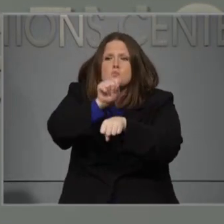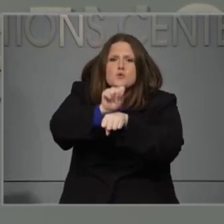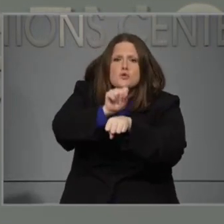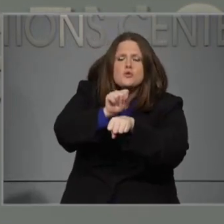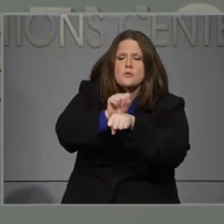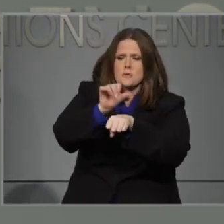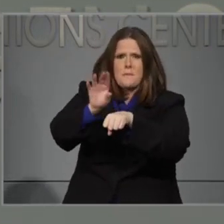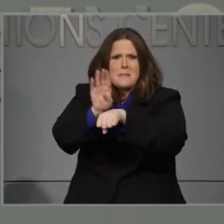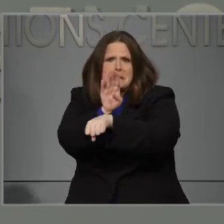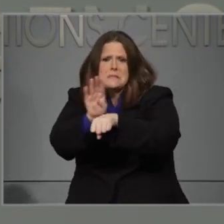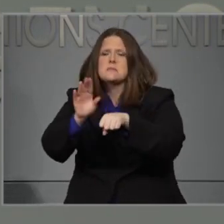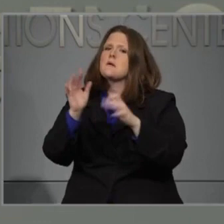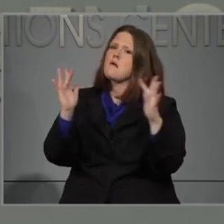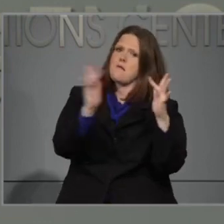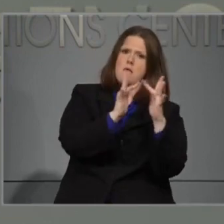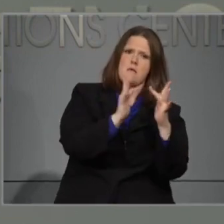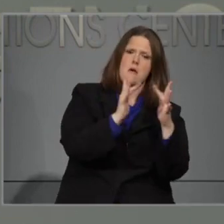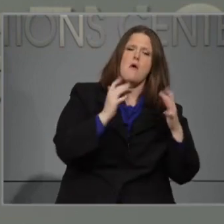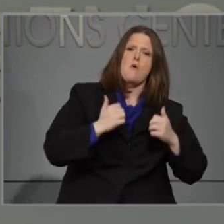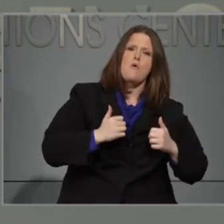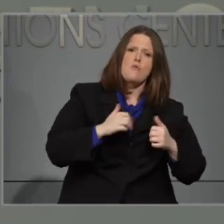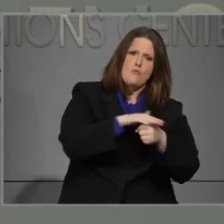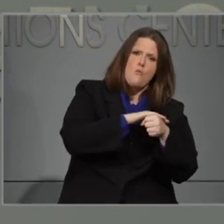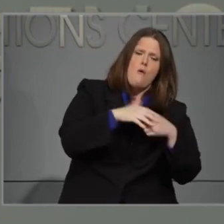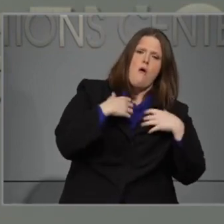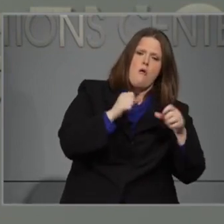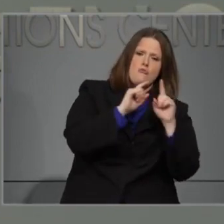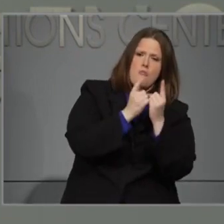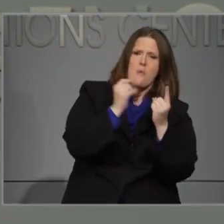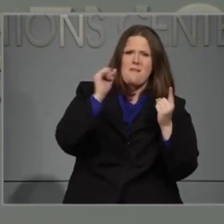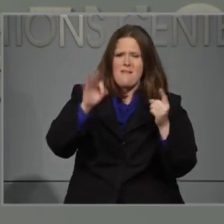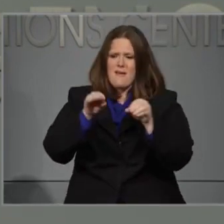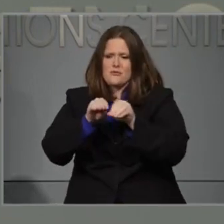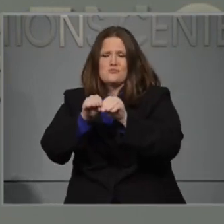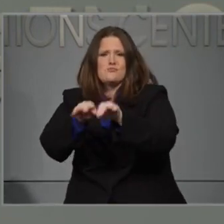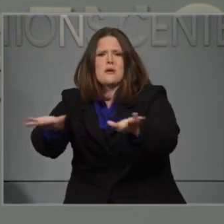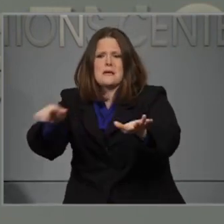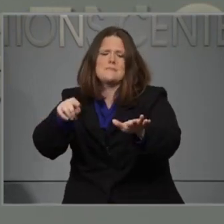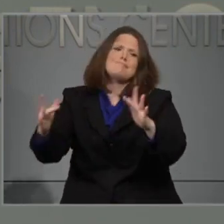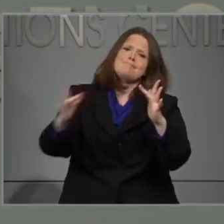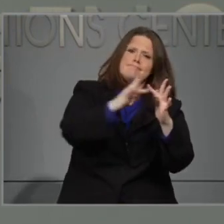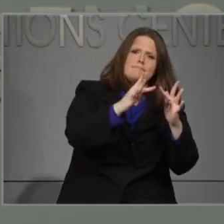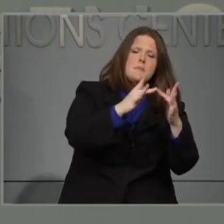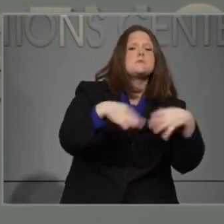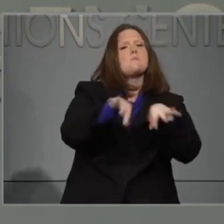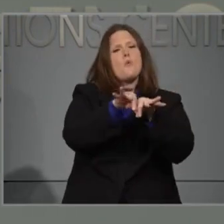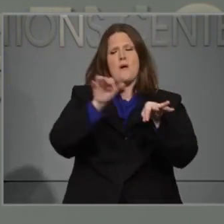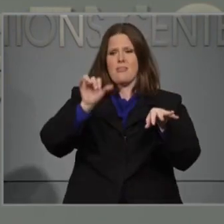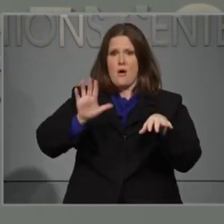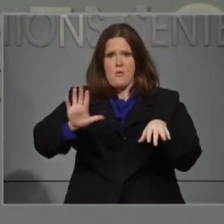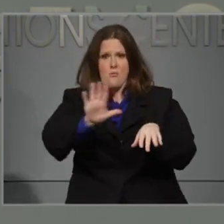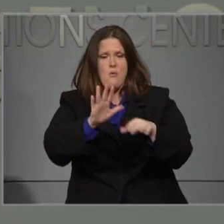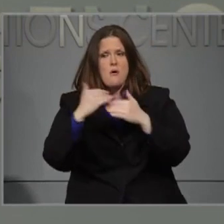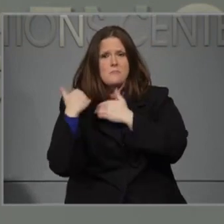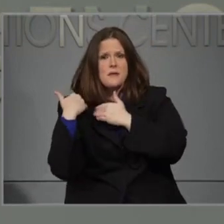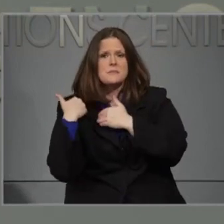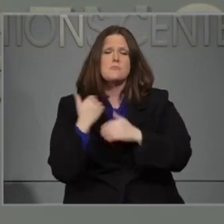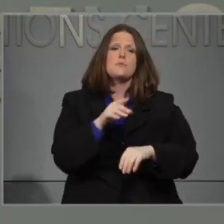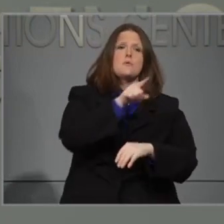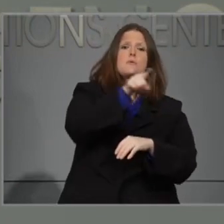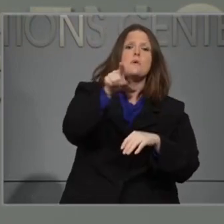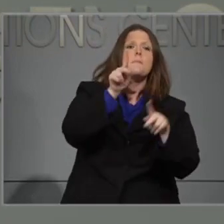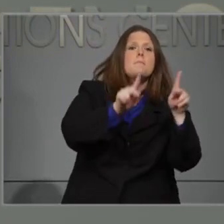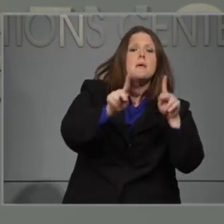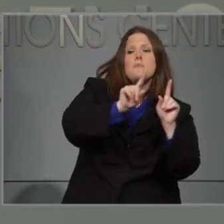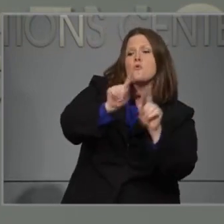call the local health department. We can all work together on this. It's going to take all of these actions together, individuals, business